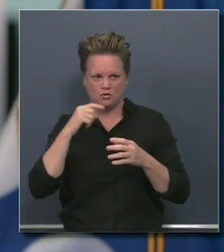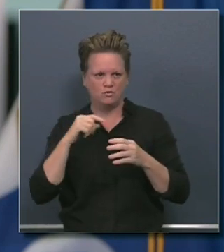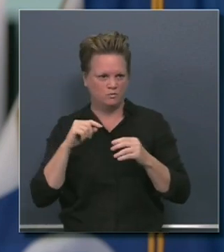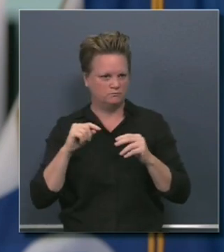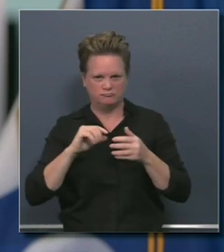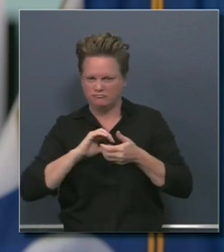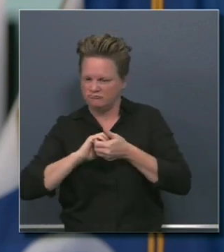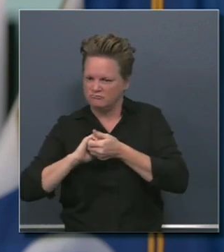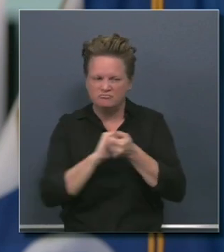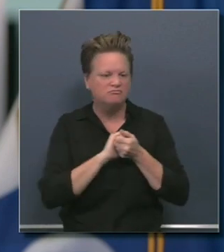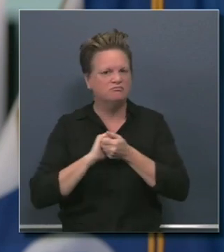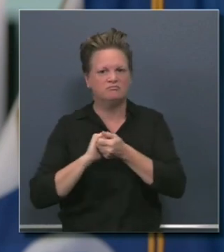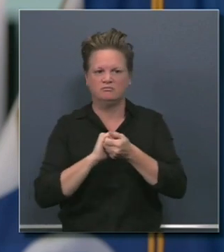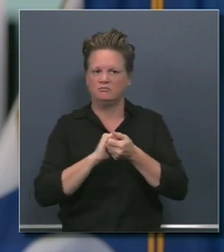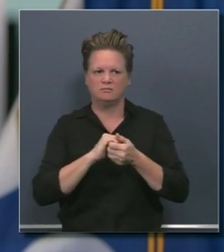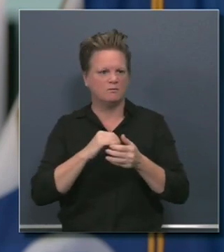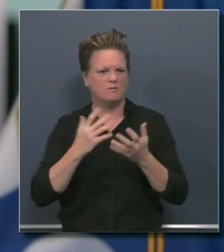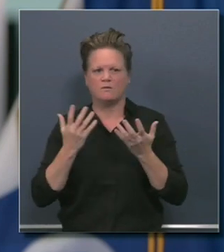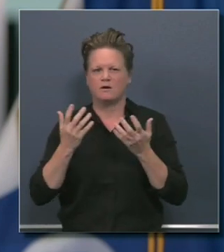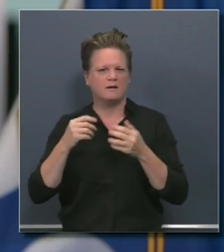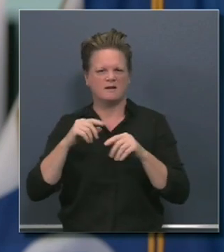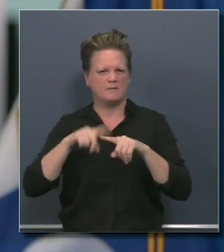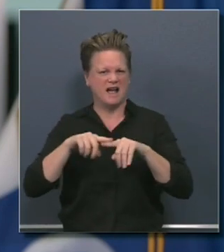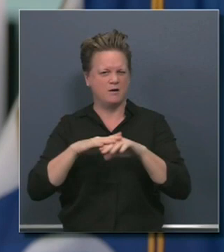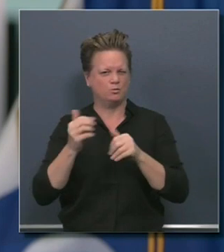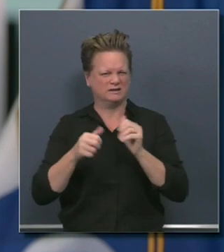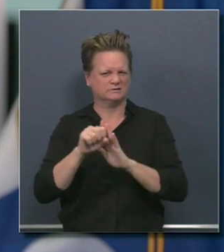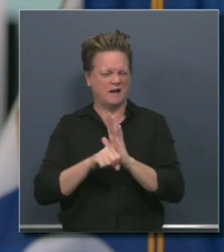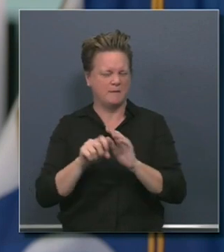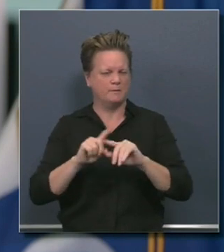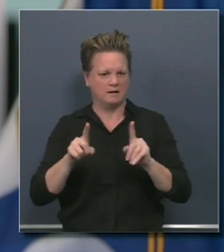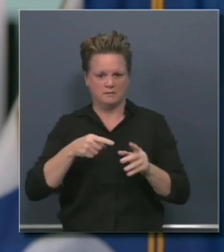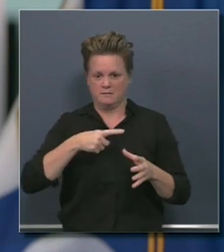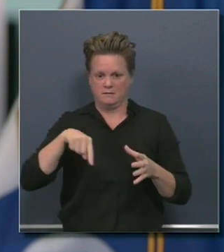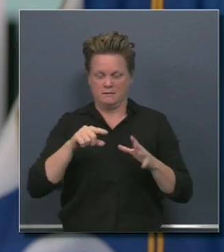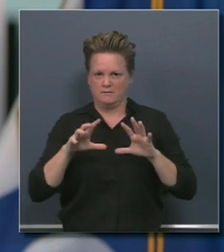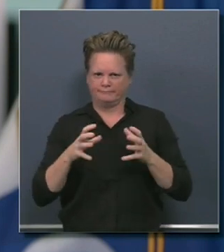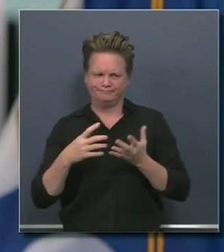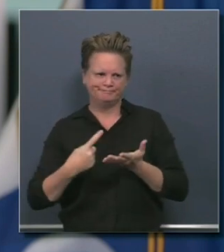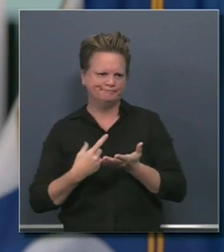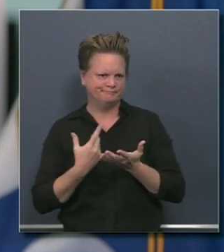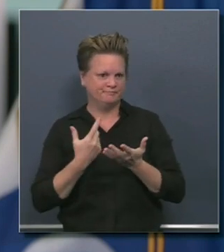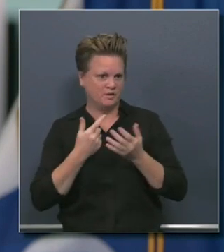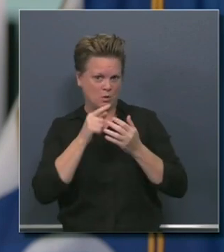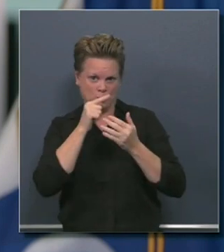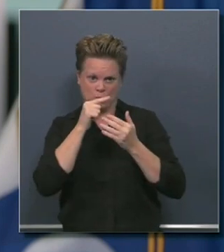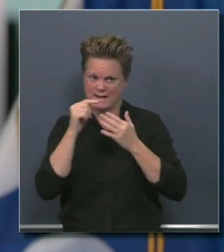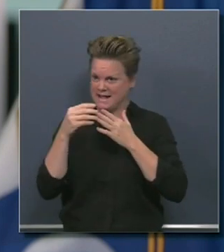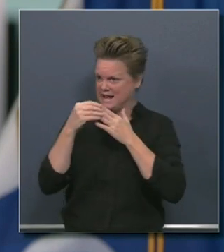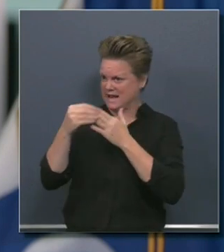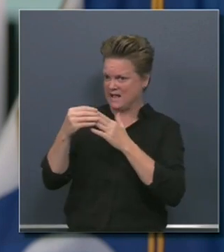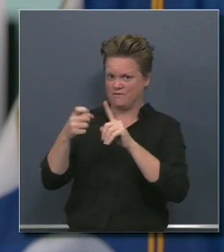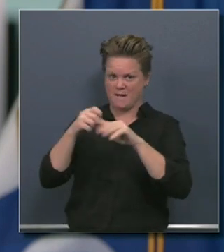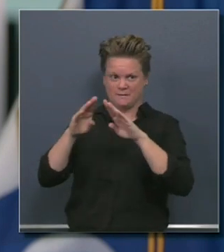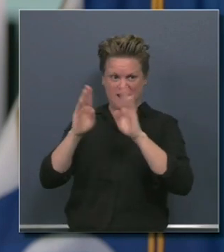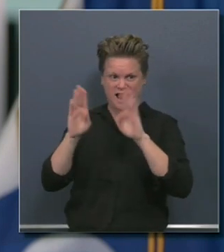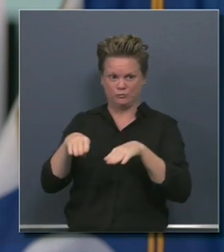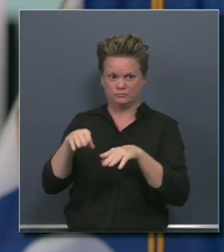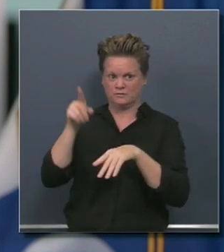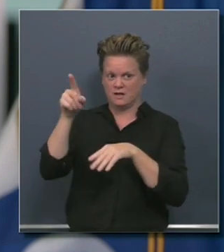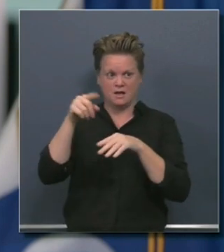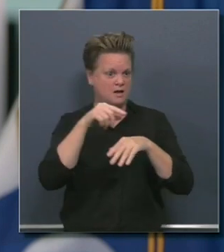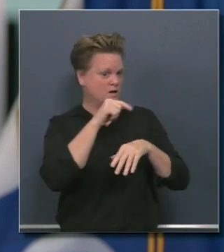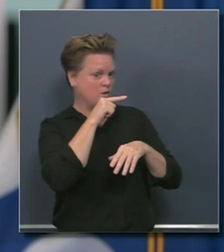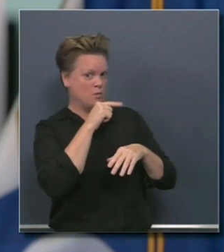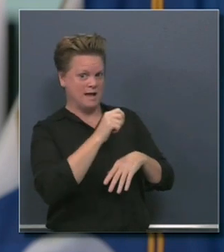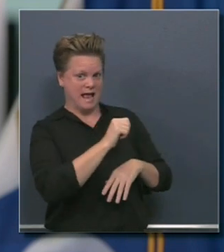Representatives, depending on the state, but the signature of the speaker, the leader, the tem of the Senate, not